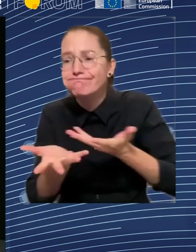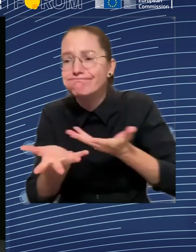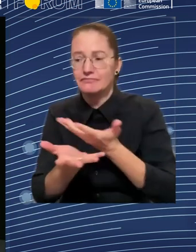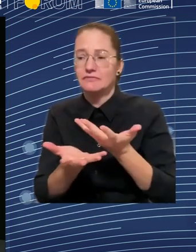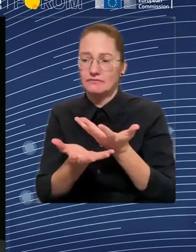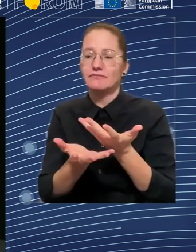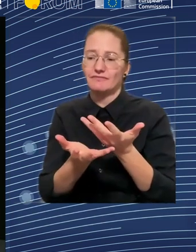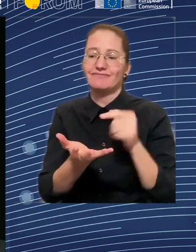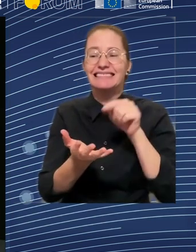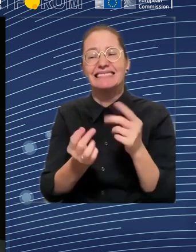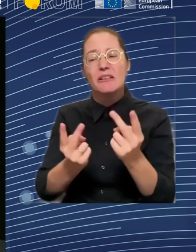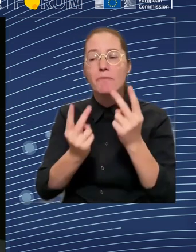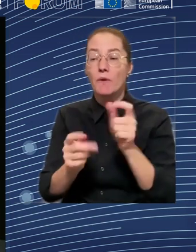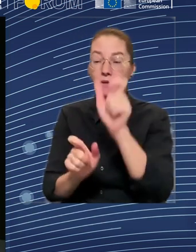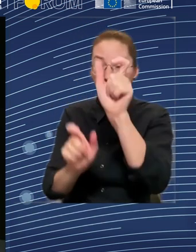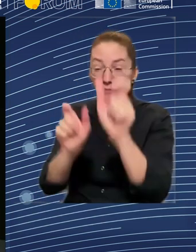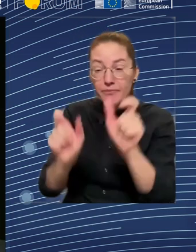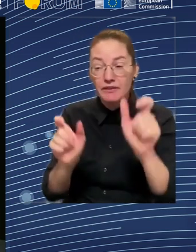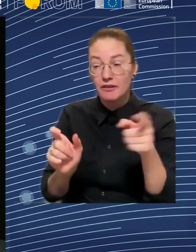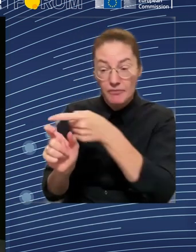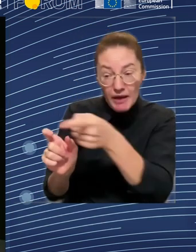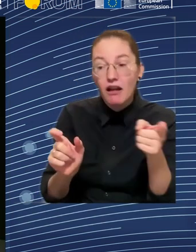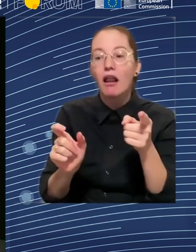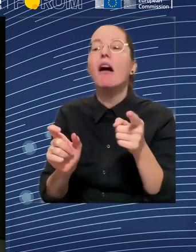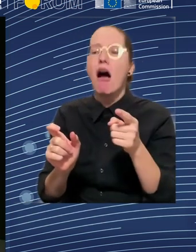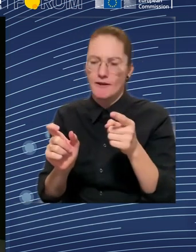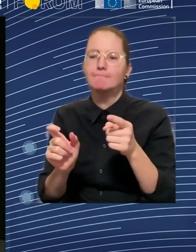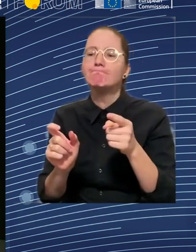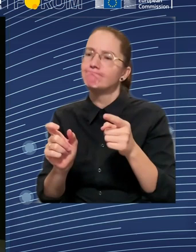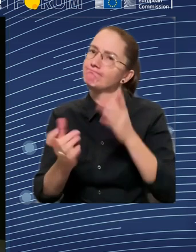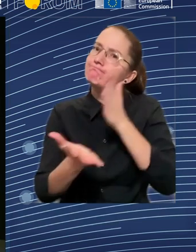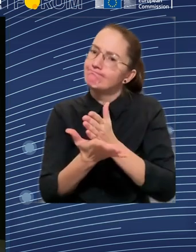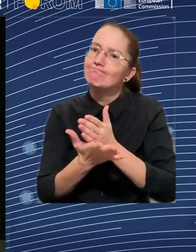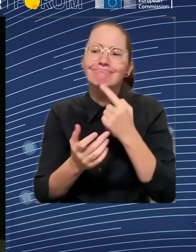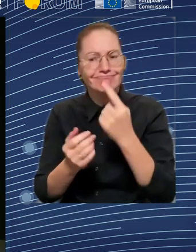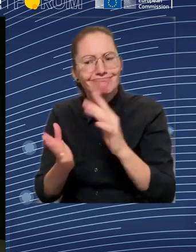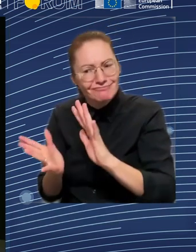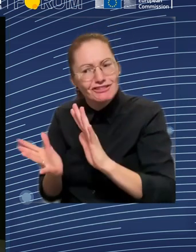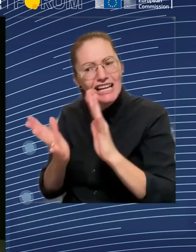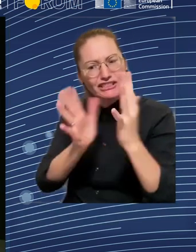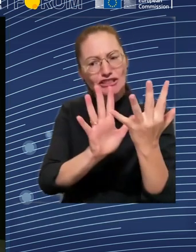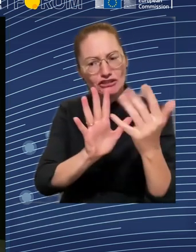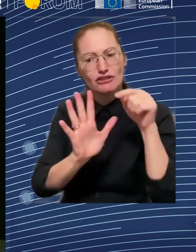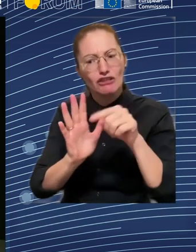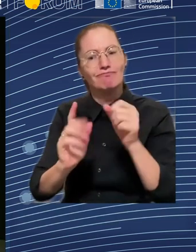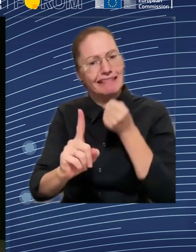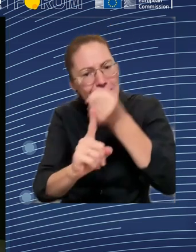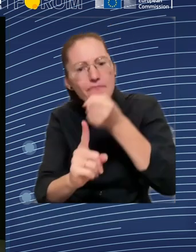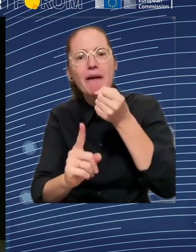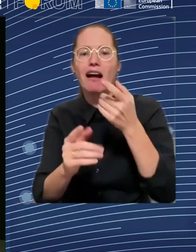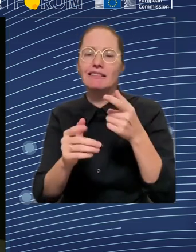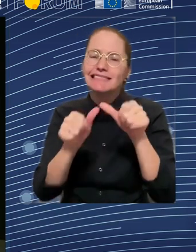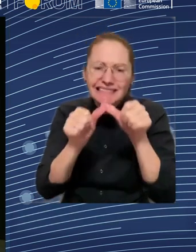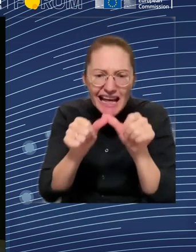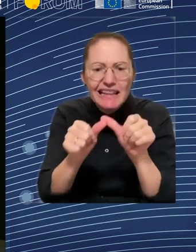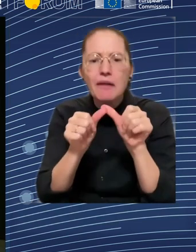coming straight out of elections and you've got that insight. Gerrit, let me ask you, it's sort of related, what should